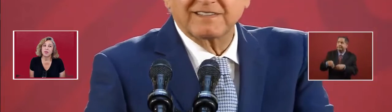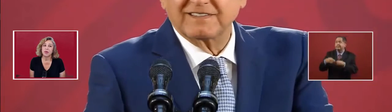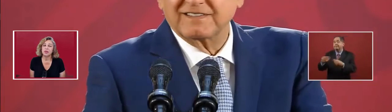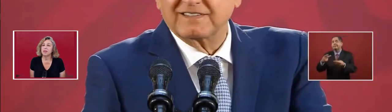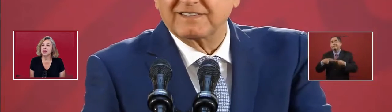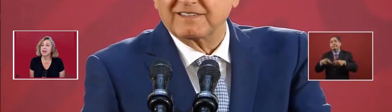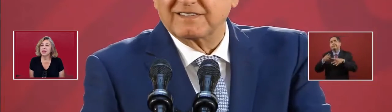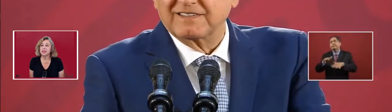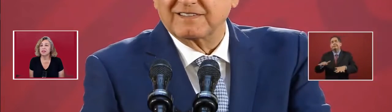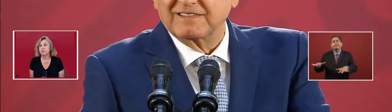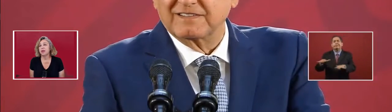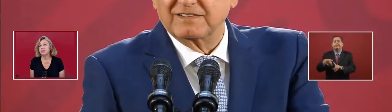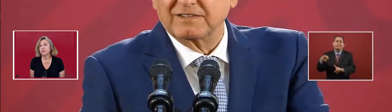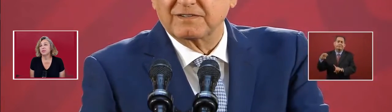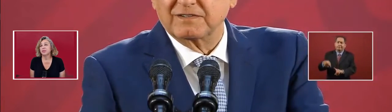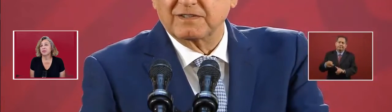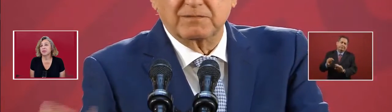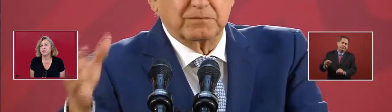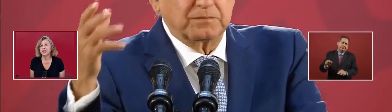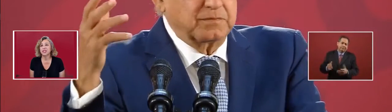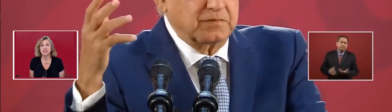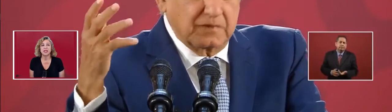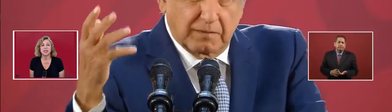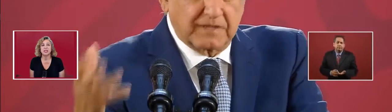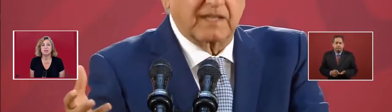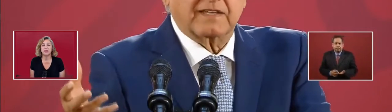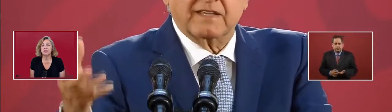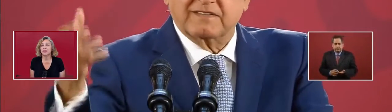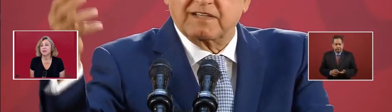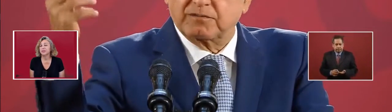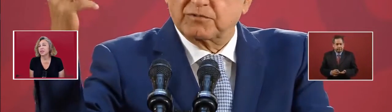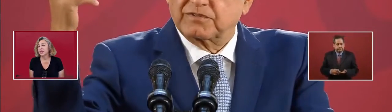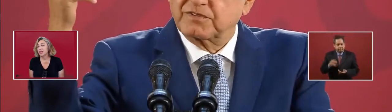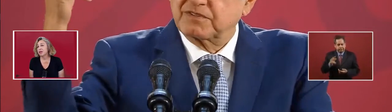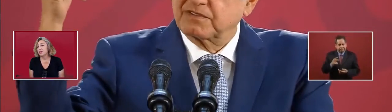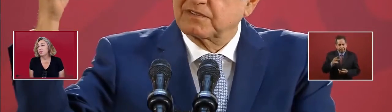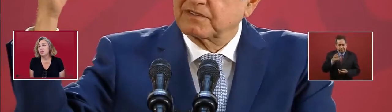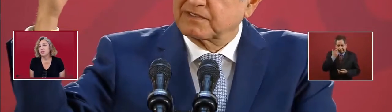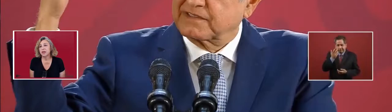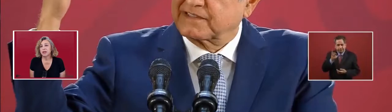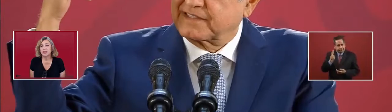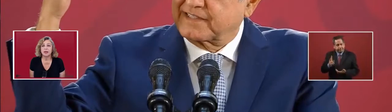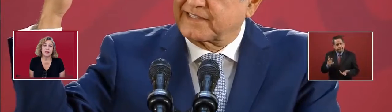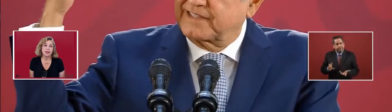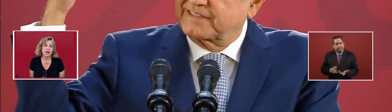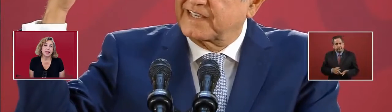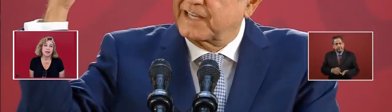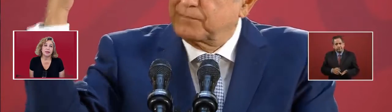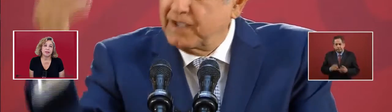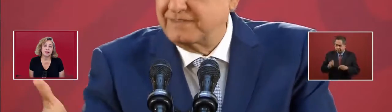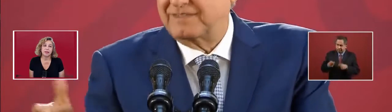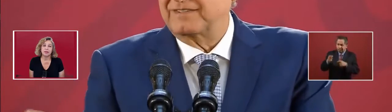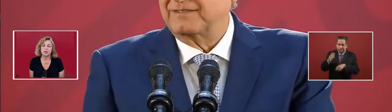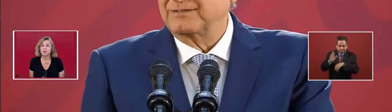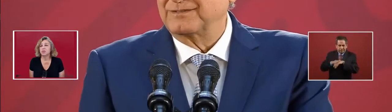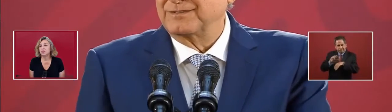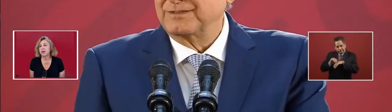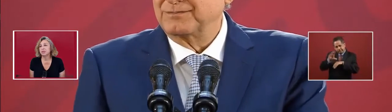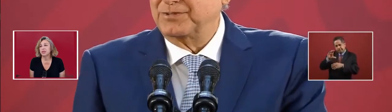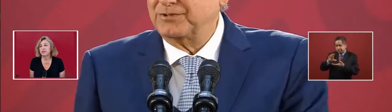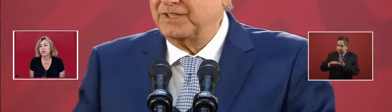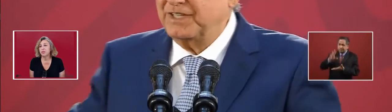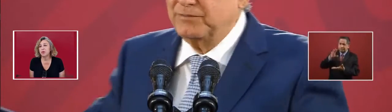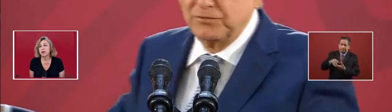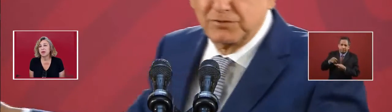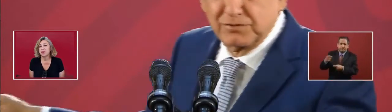They want the money to get to the people, the budget to get to the people. We would like to